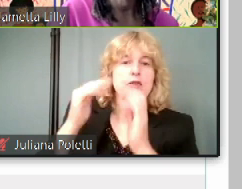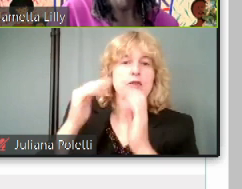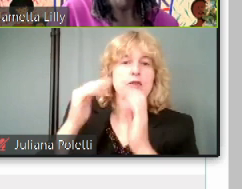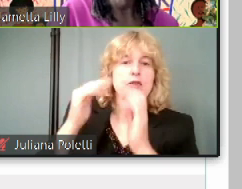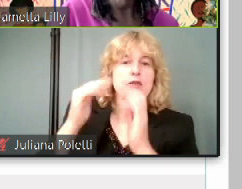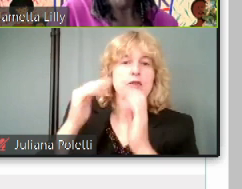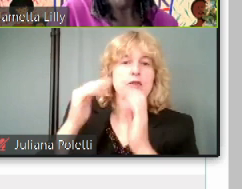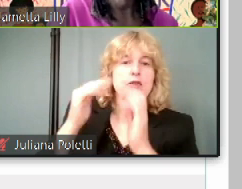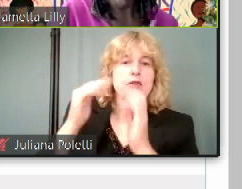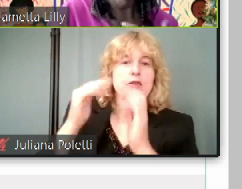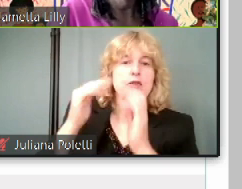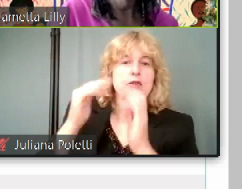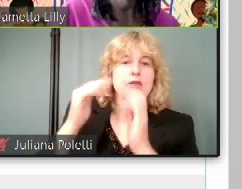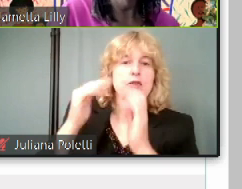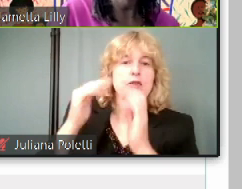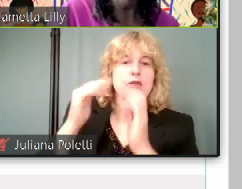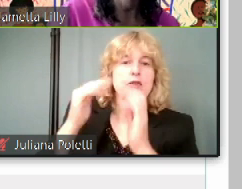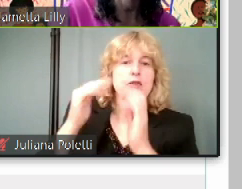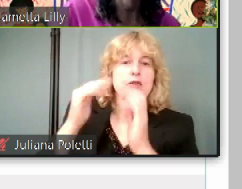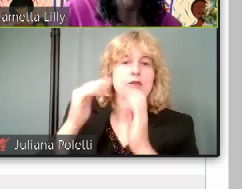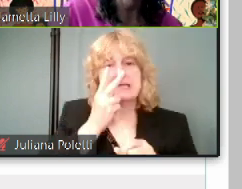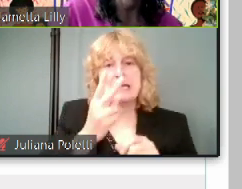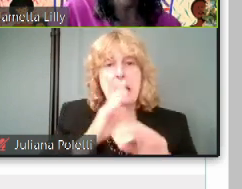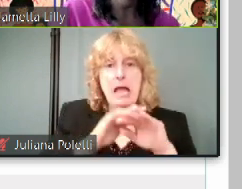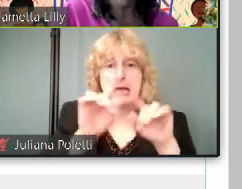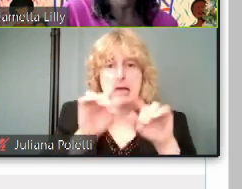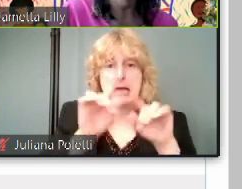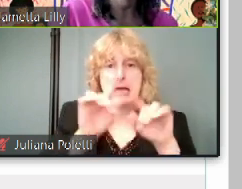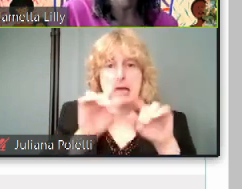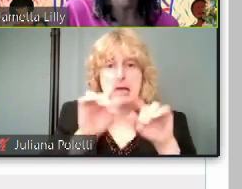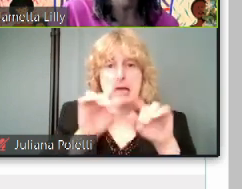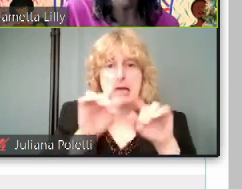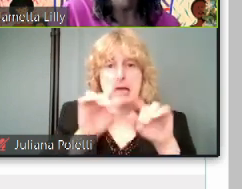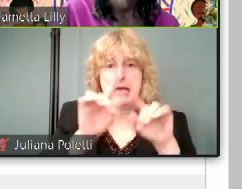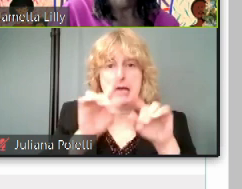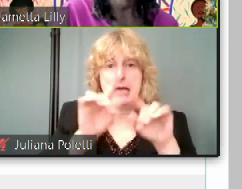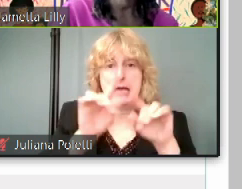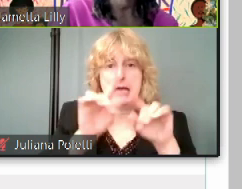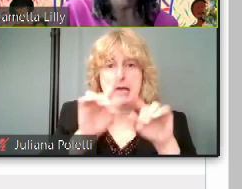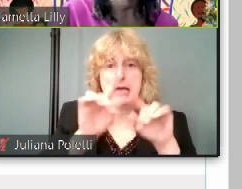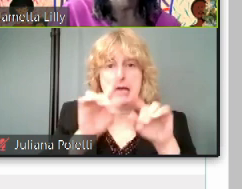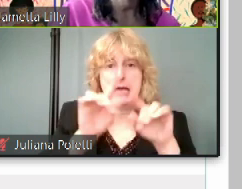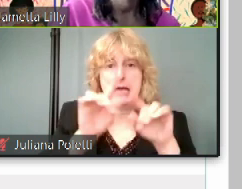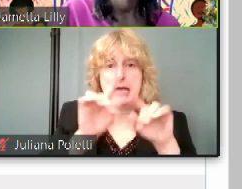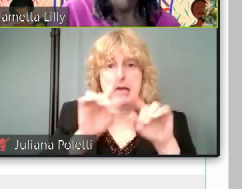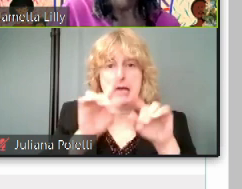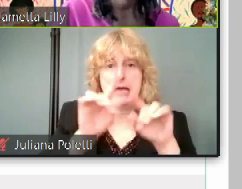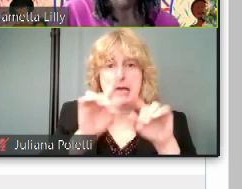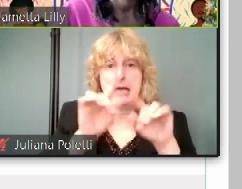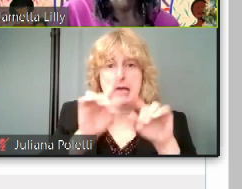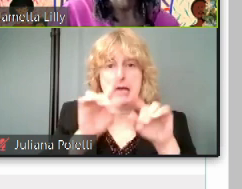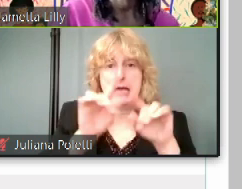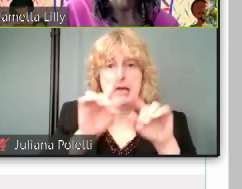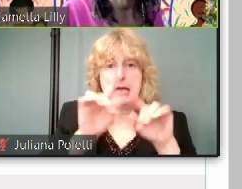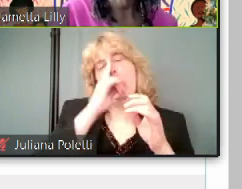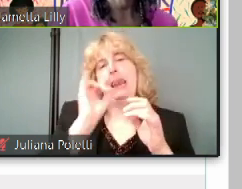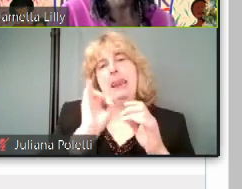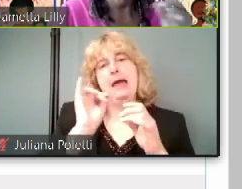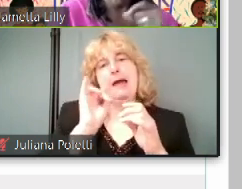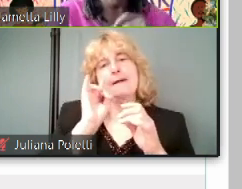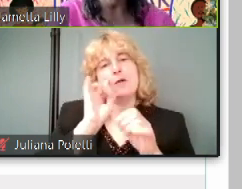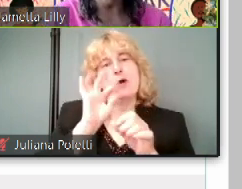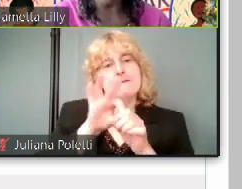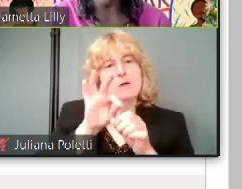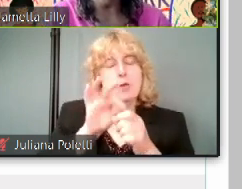Everyone has the opportunity to vote, obviously, for our mayor, our city clerk. And depending